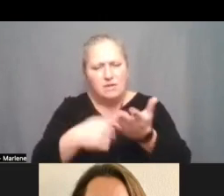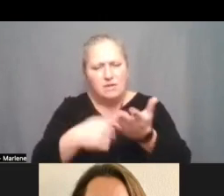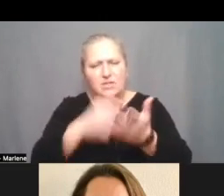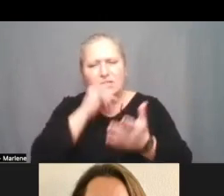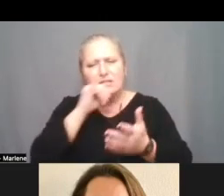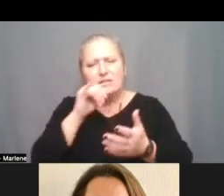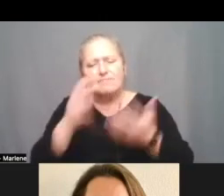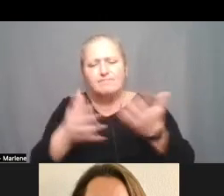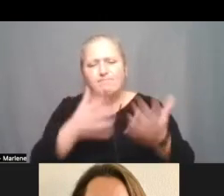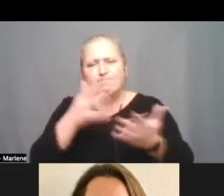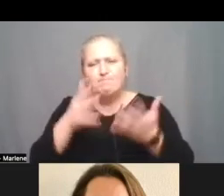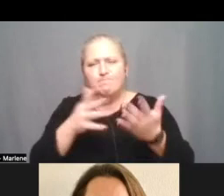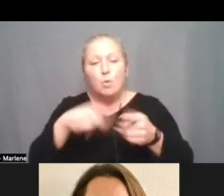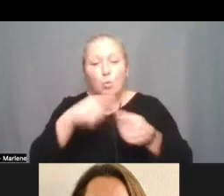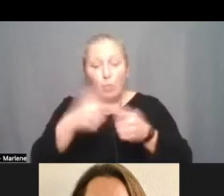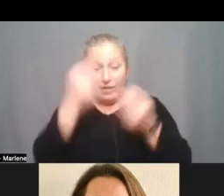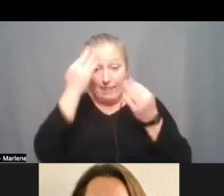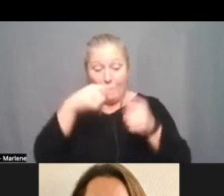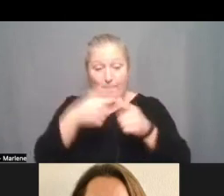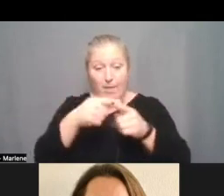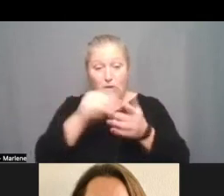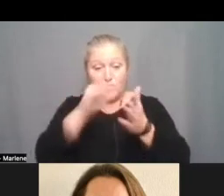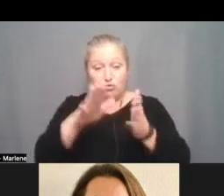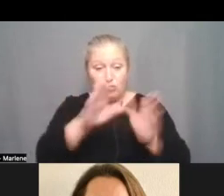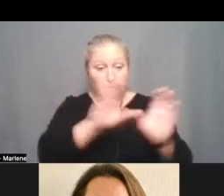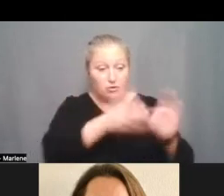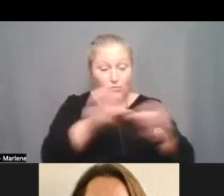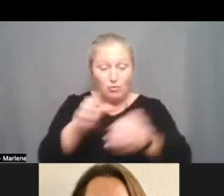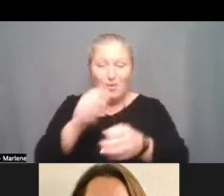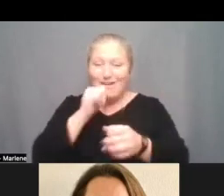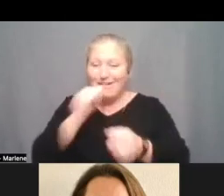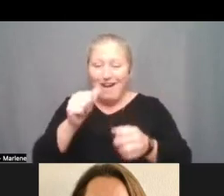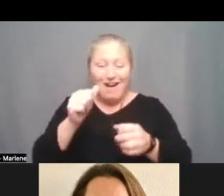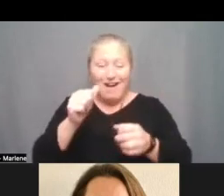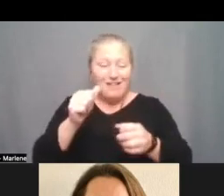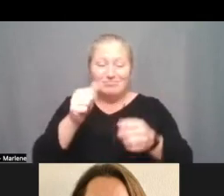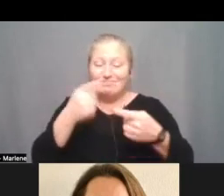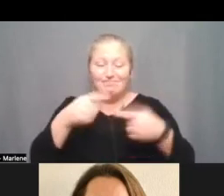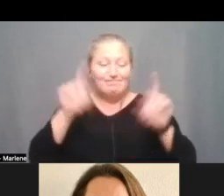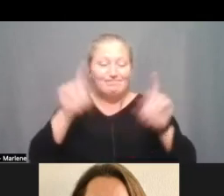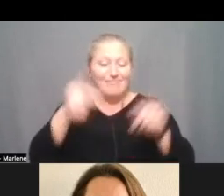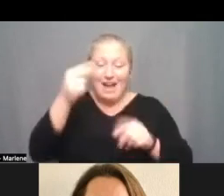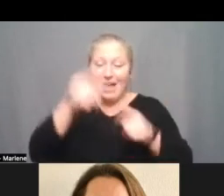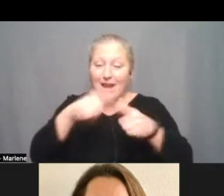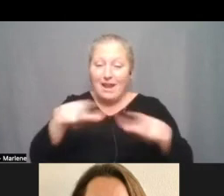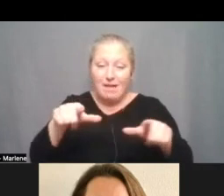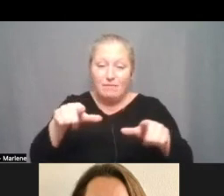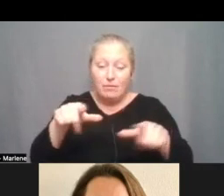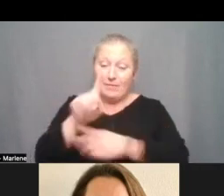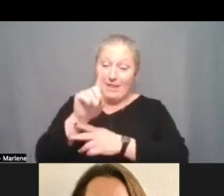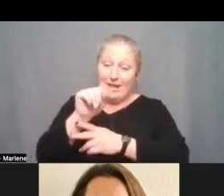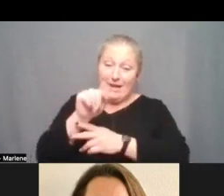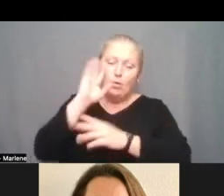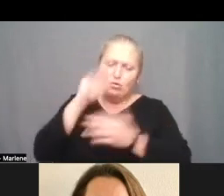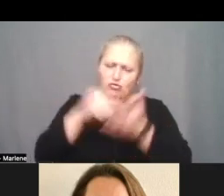think about student subgroups that are not achieving at high levels the data will show you our